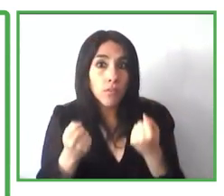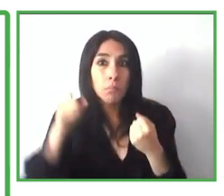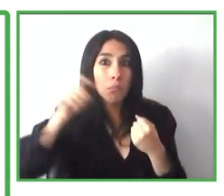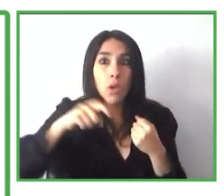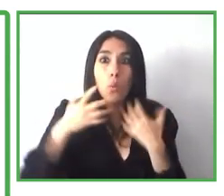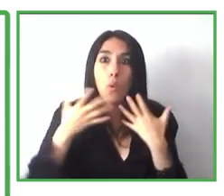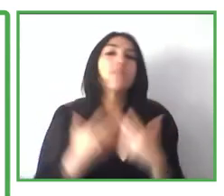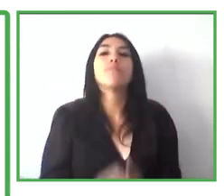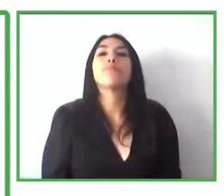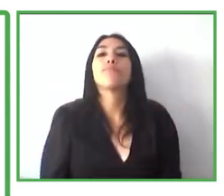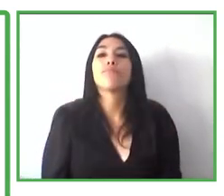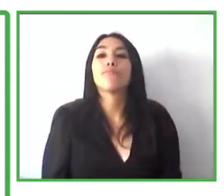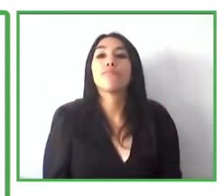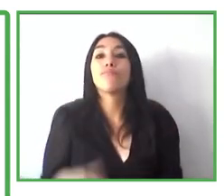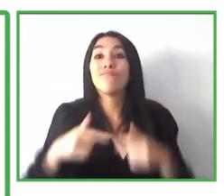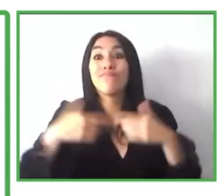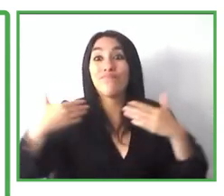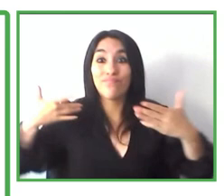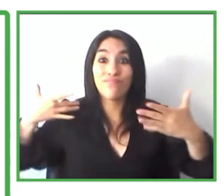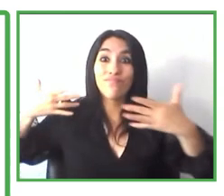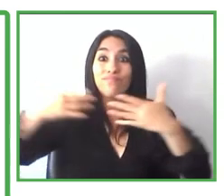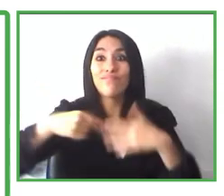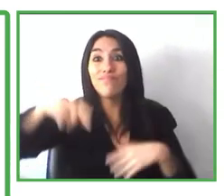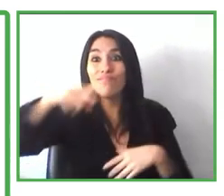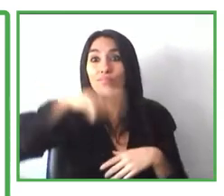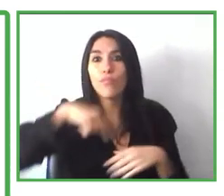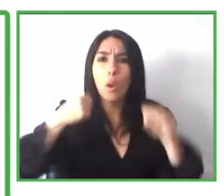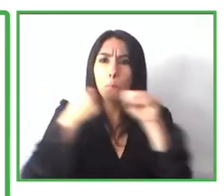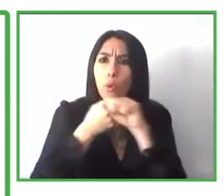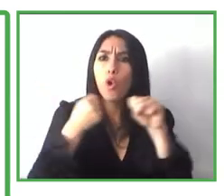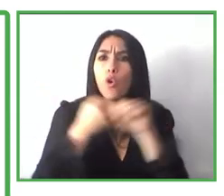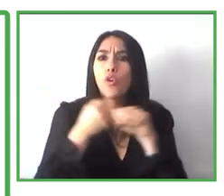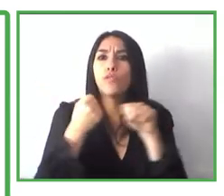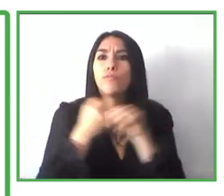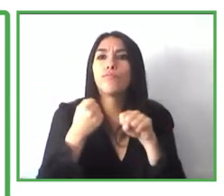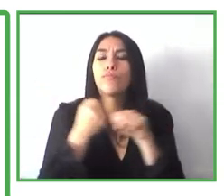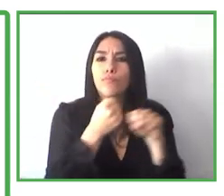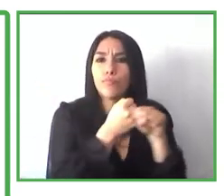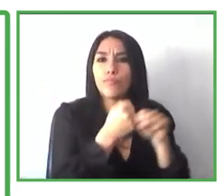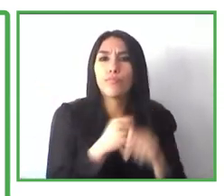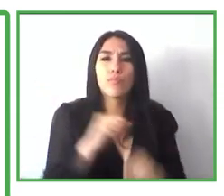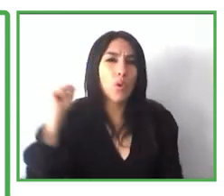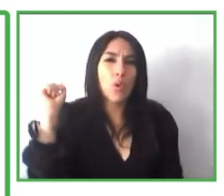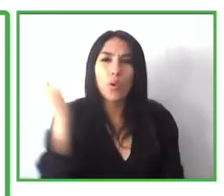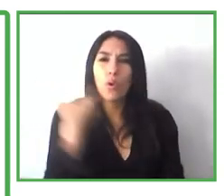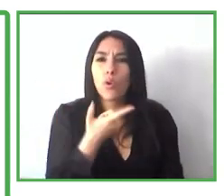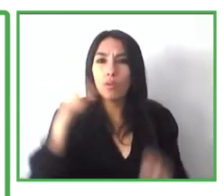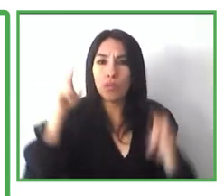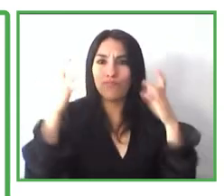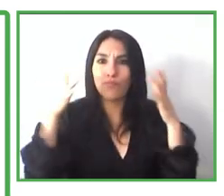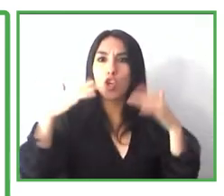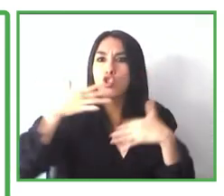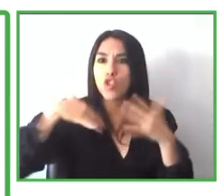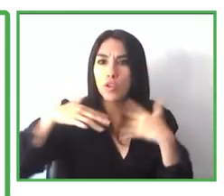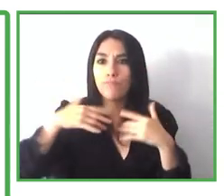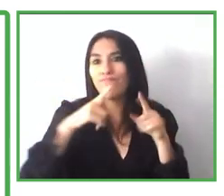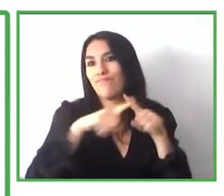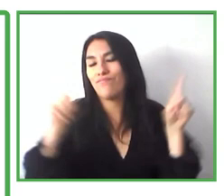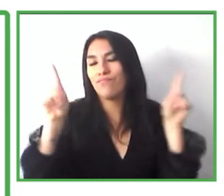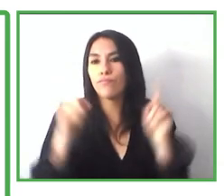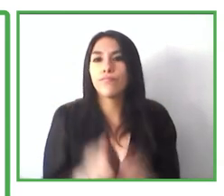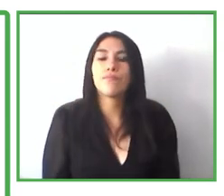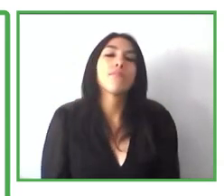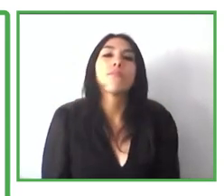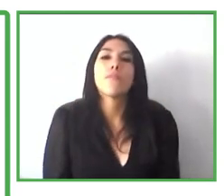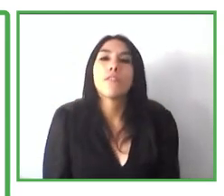person leaves. So throughout this period of time, we provide support in all sorts of situations in different circumstances.